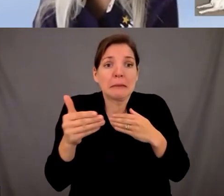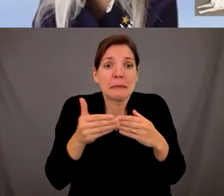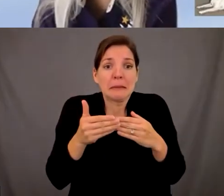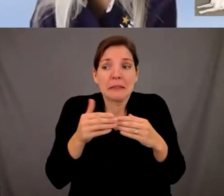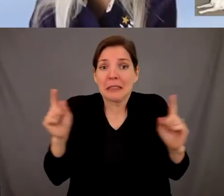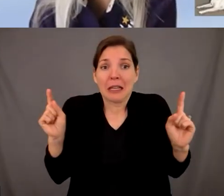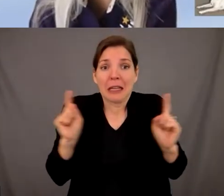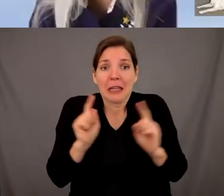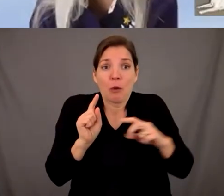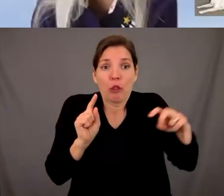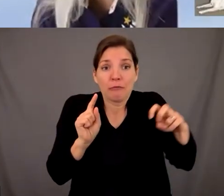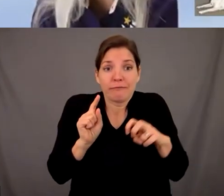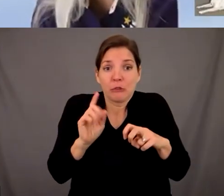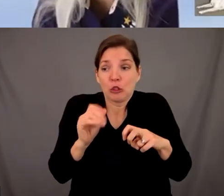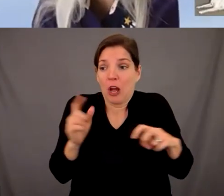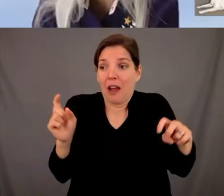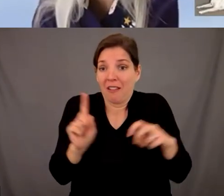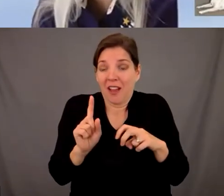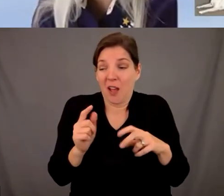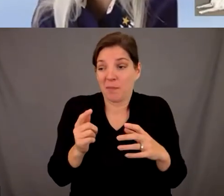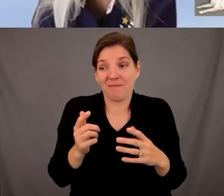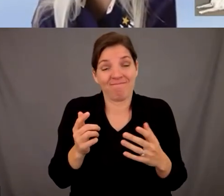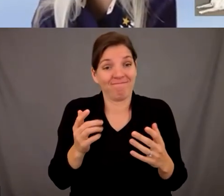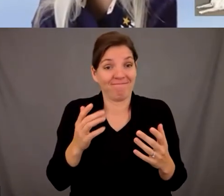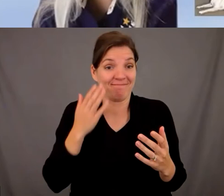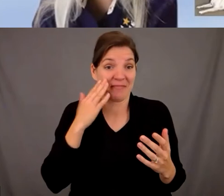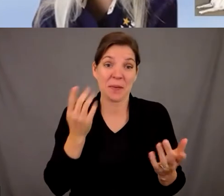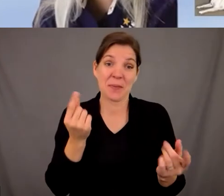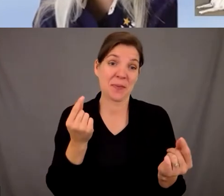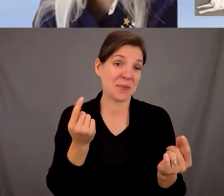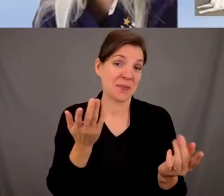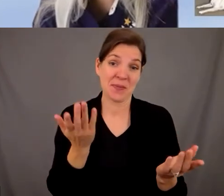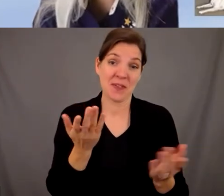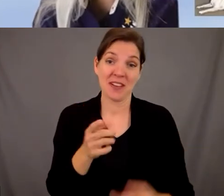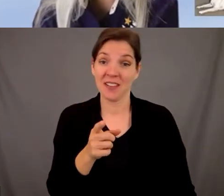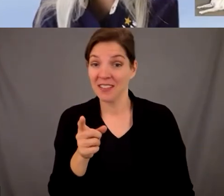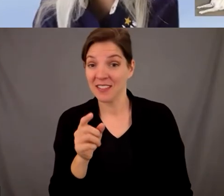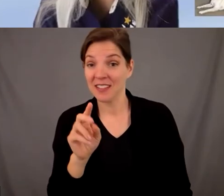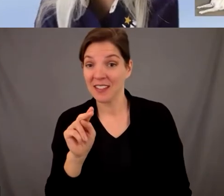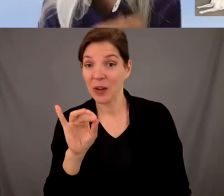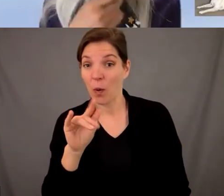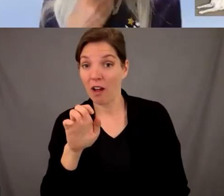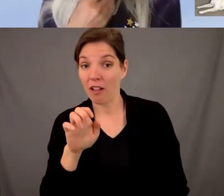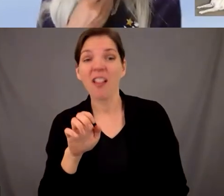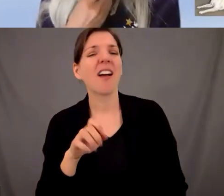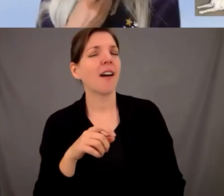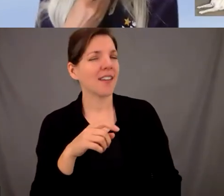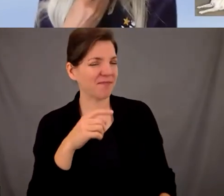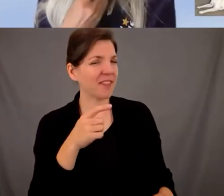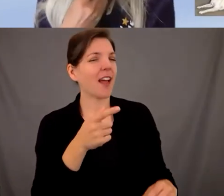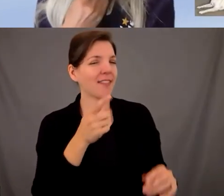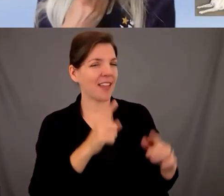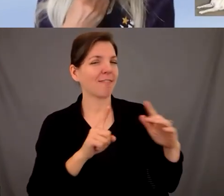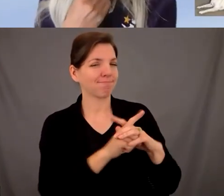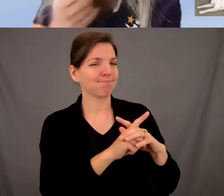i don't know if nicole has had that issue or um i've had it several times come up and i can tell you how